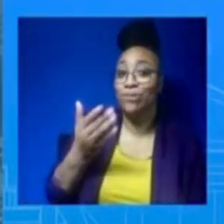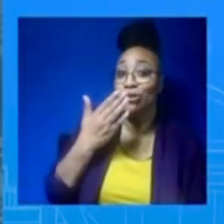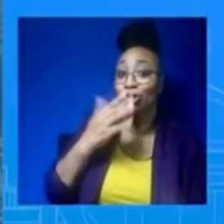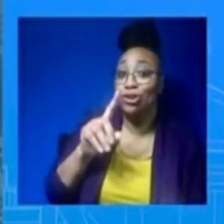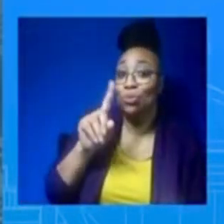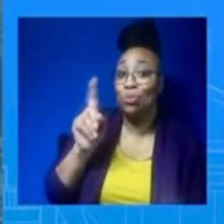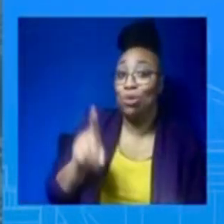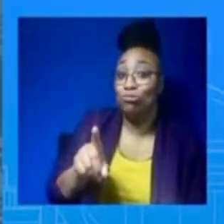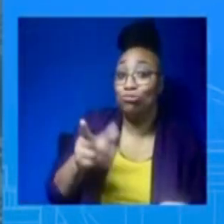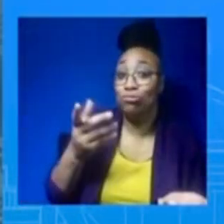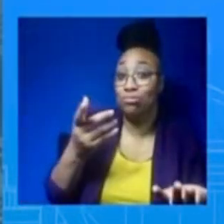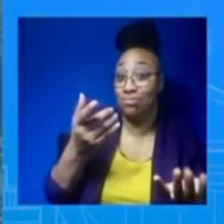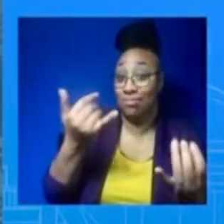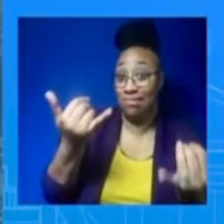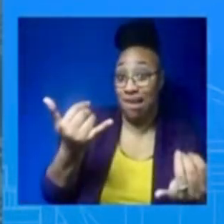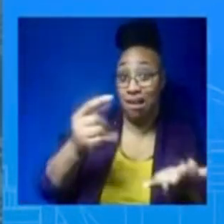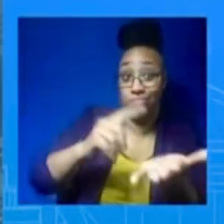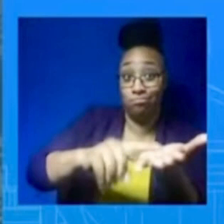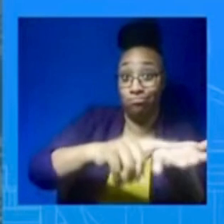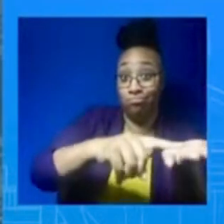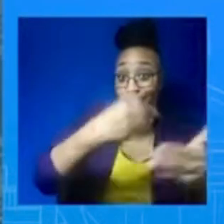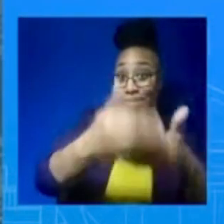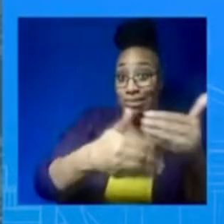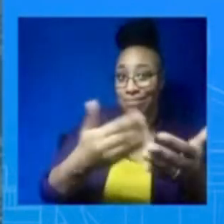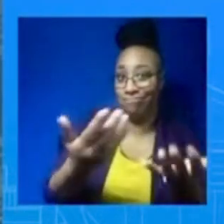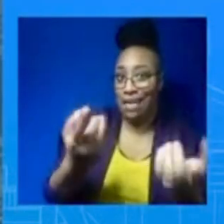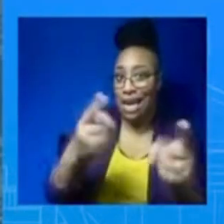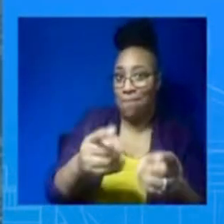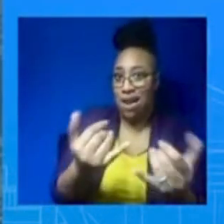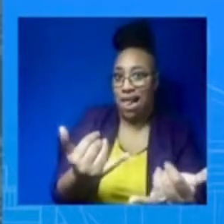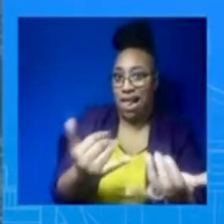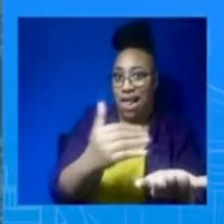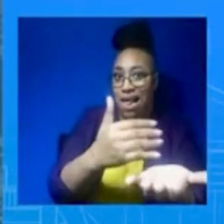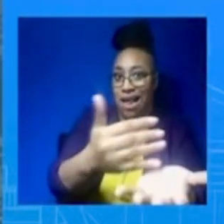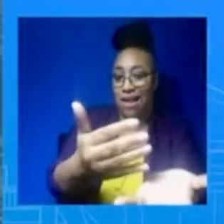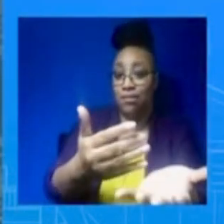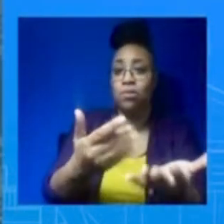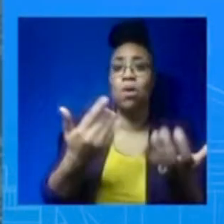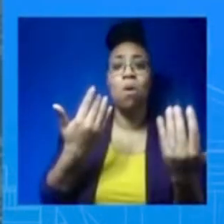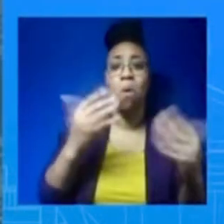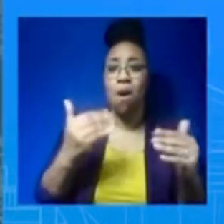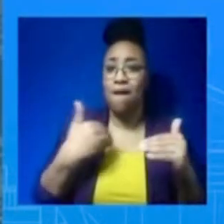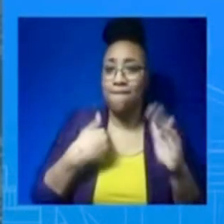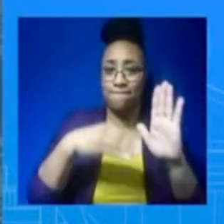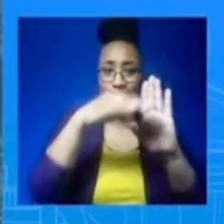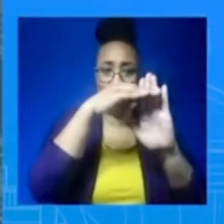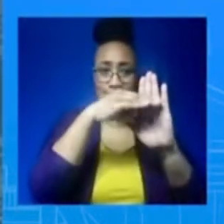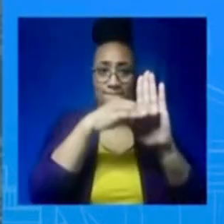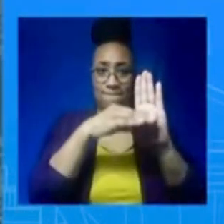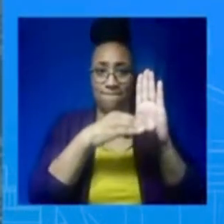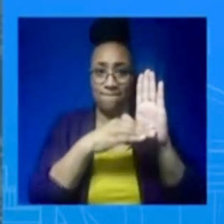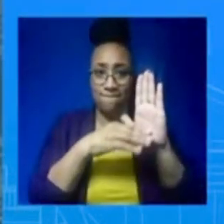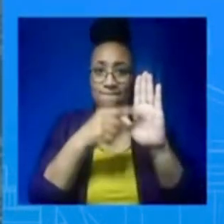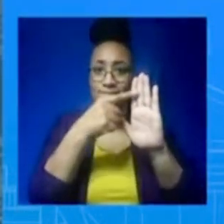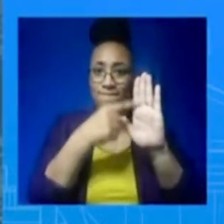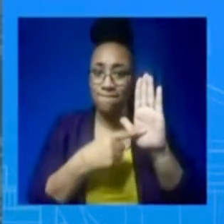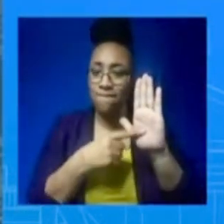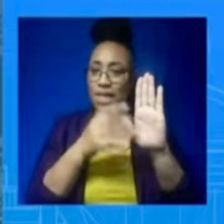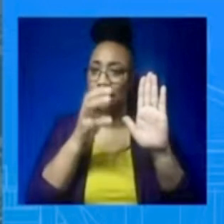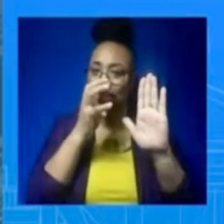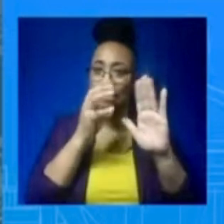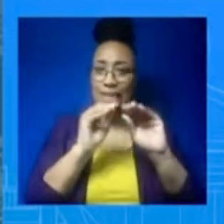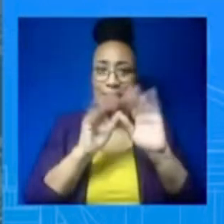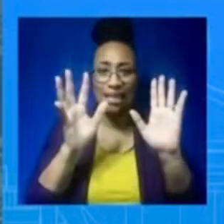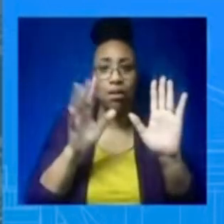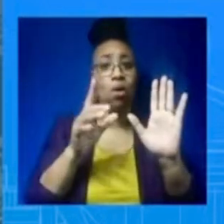will share what we're able to. Some of that stuff is going to be, some of the information that will be provided by this interagency team